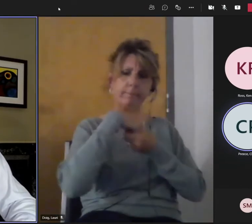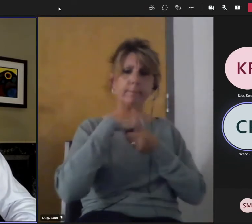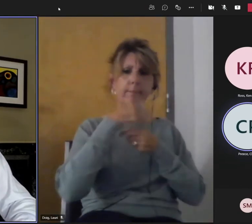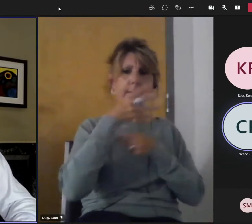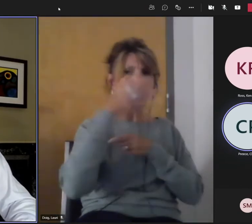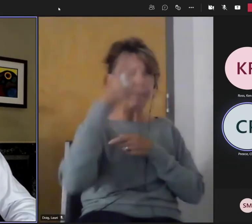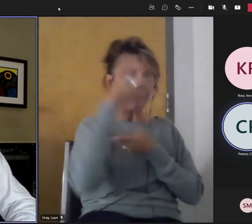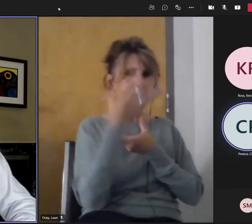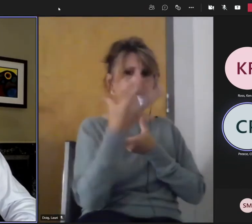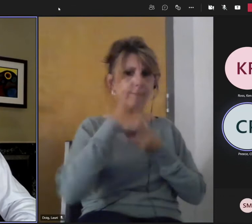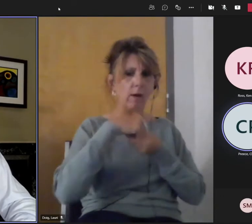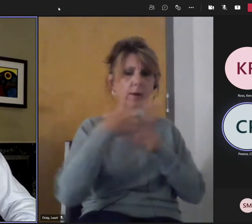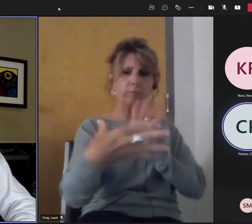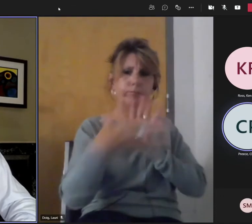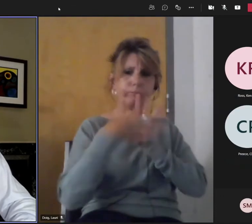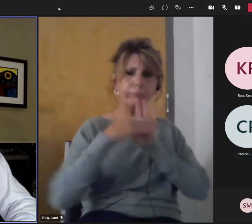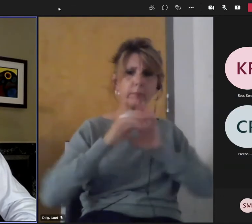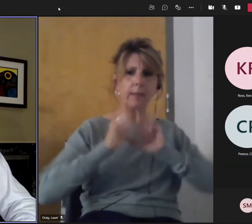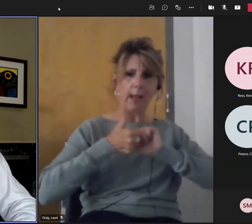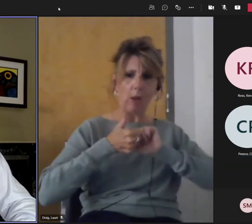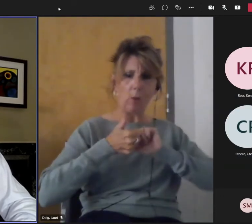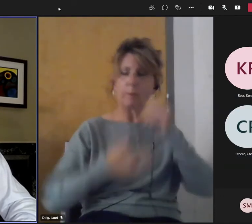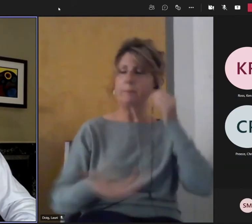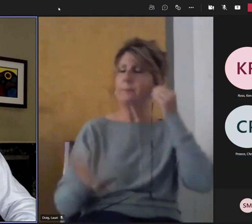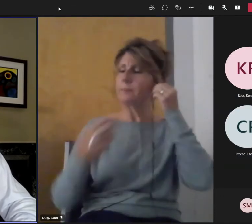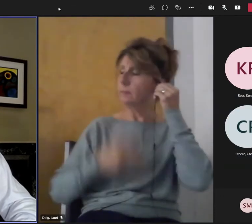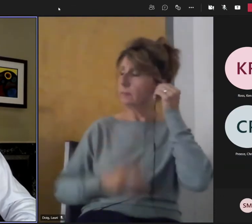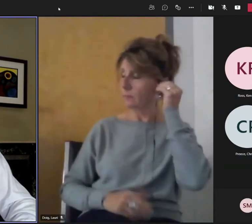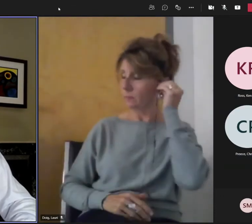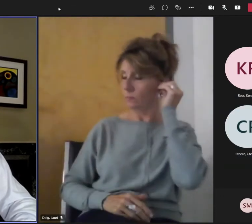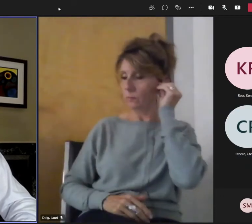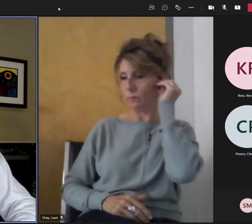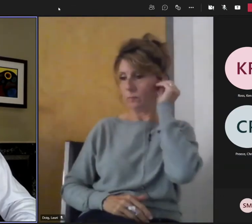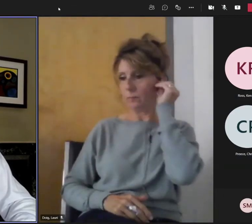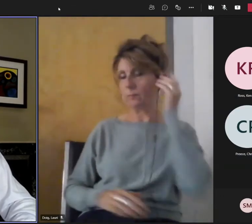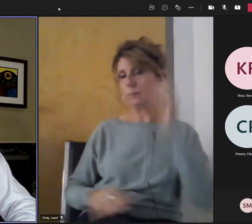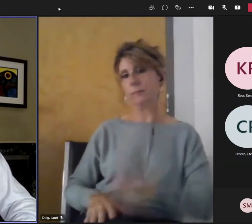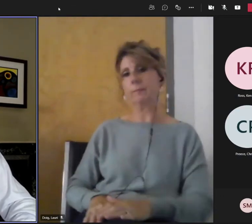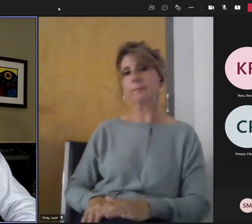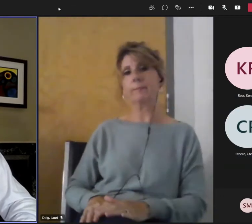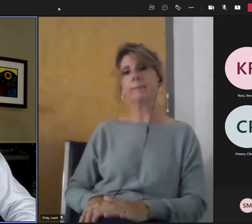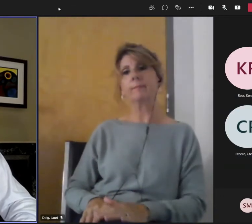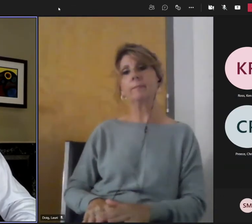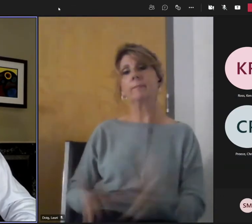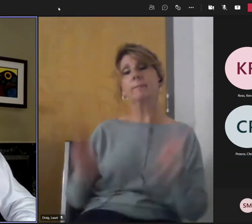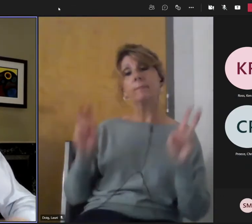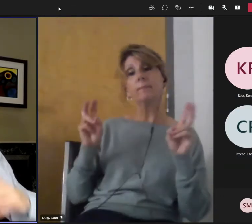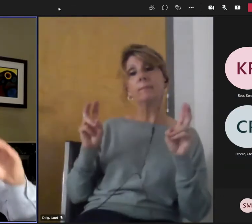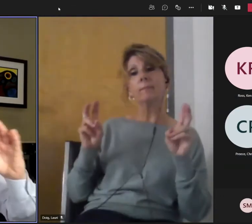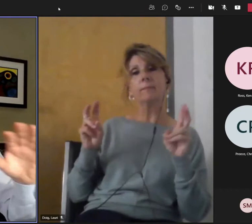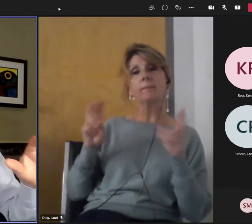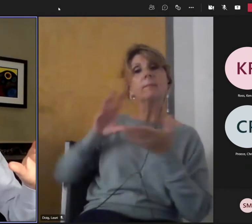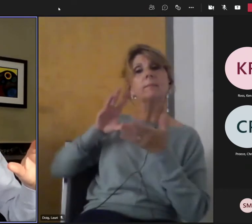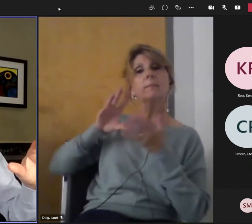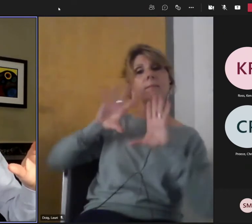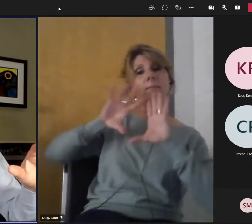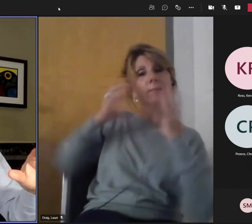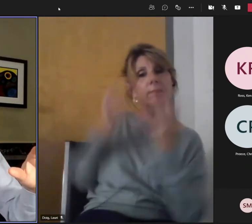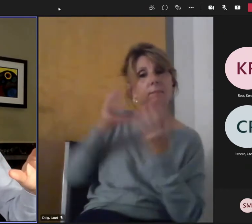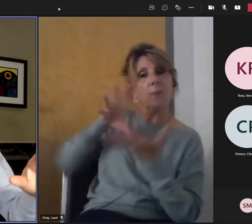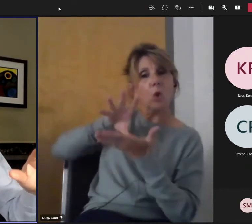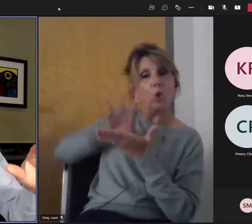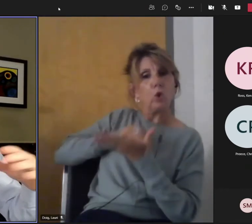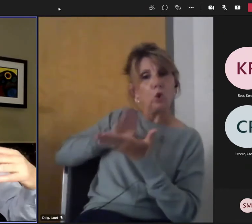OK, well, in our deep learning work, we are finding that. I mean, there's a lot of different